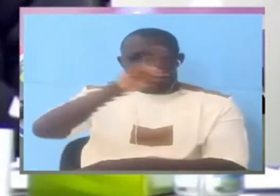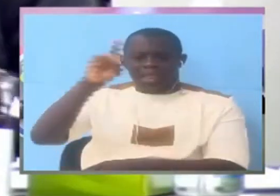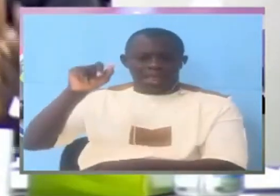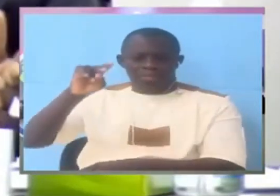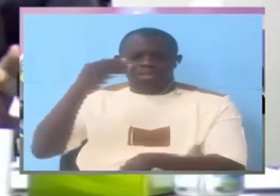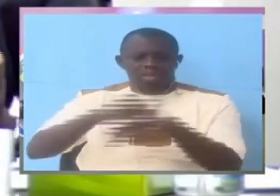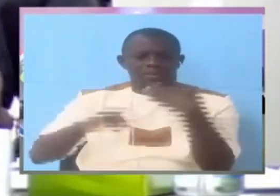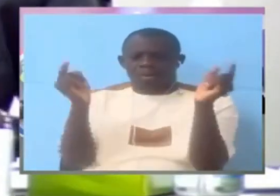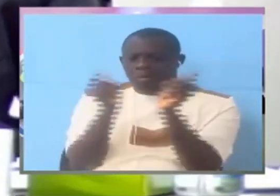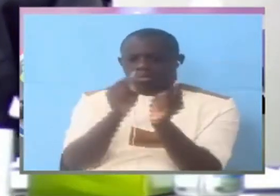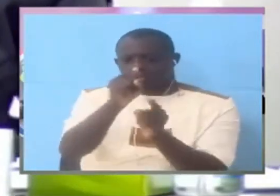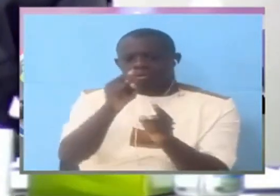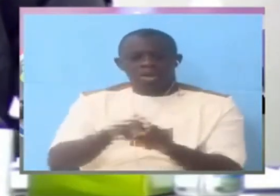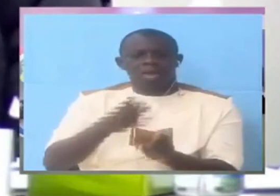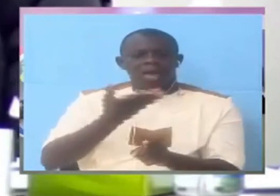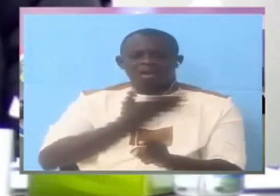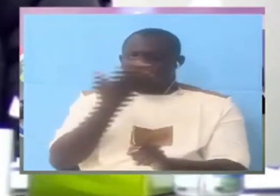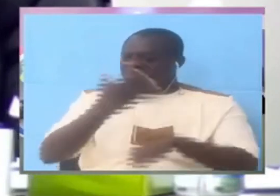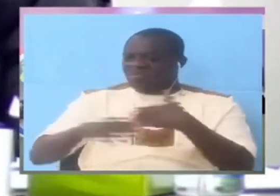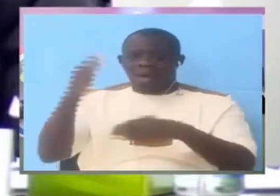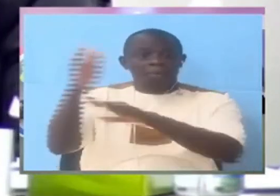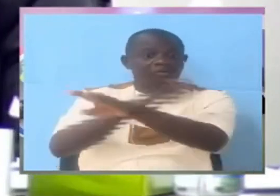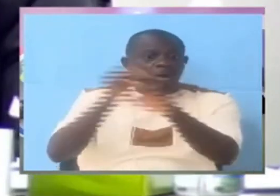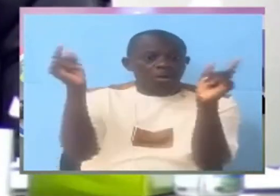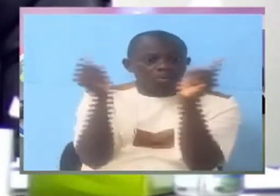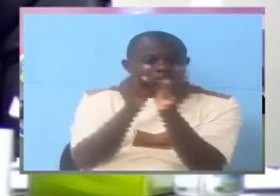They had no prior contact with you